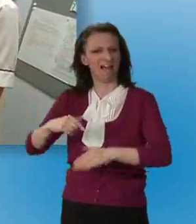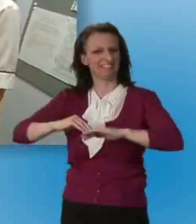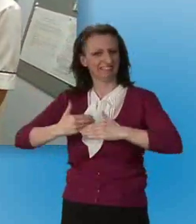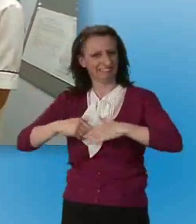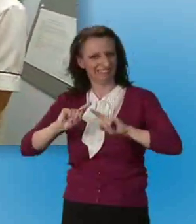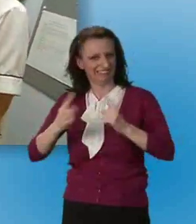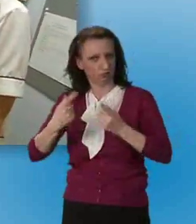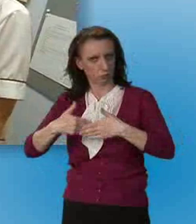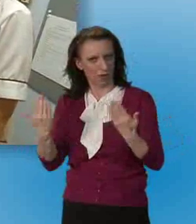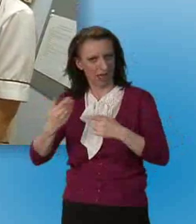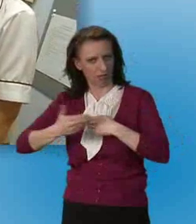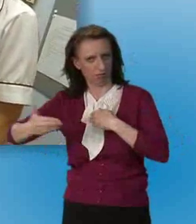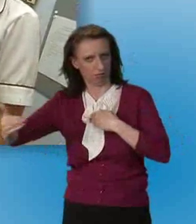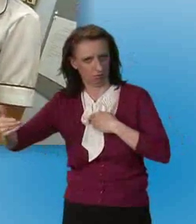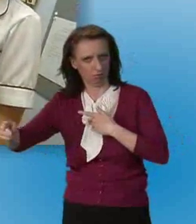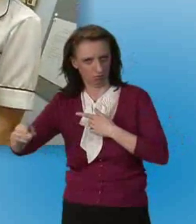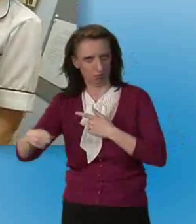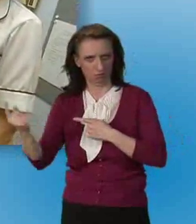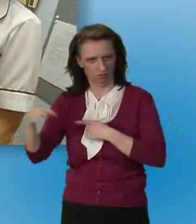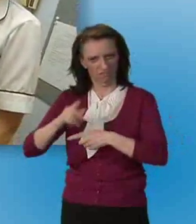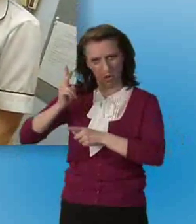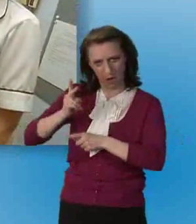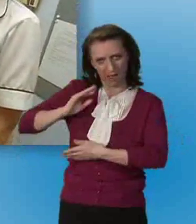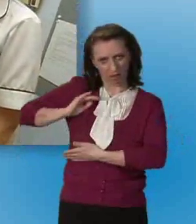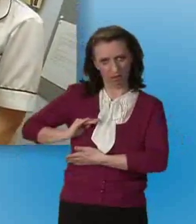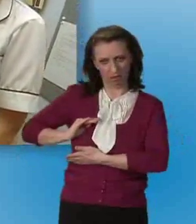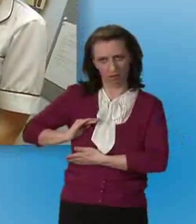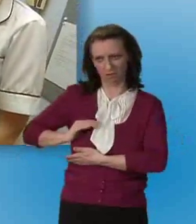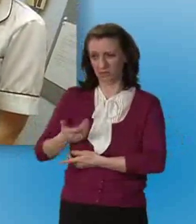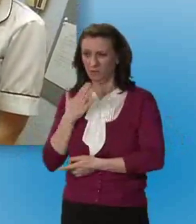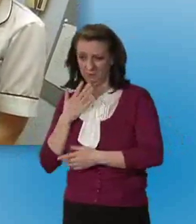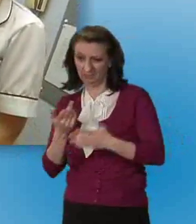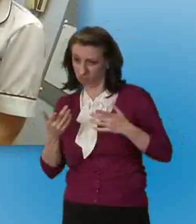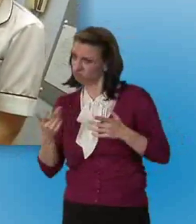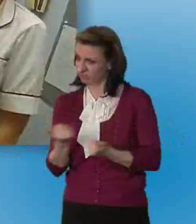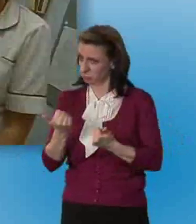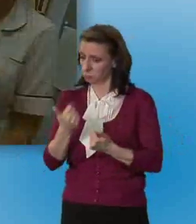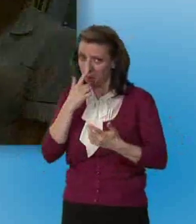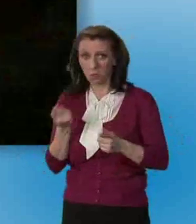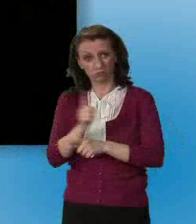again. into the cubicle get yourself dressed and then have a seat in the waiting room and I'll come and meet you in a few minutes. Okay.